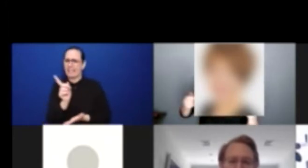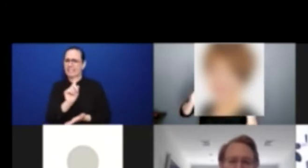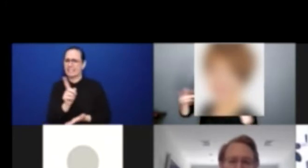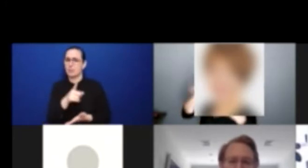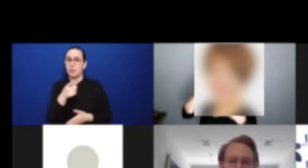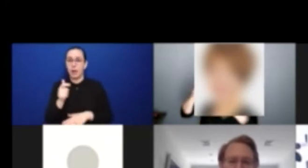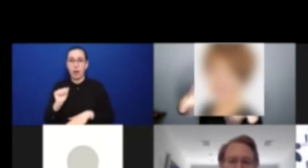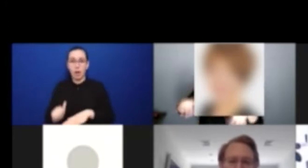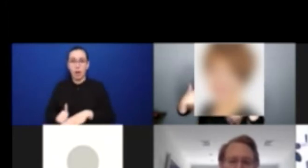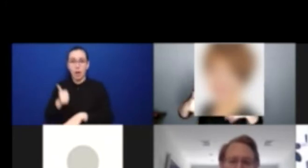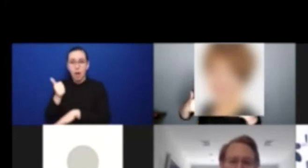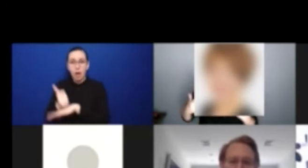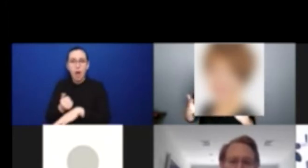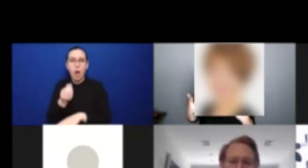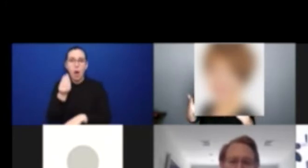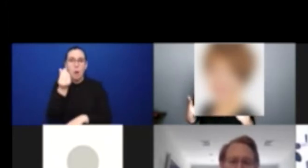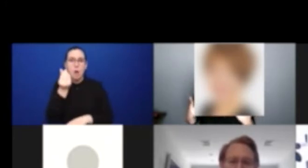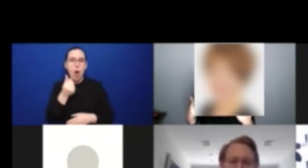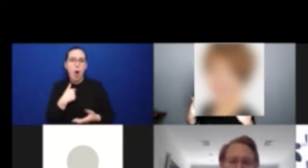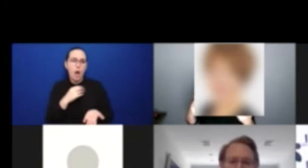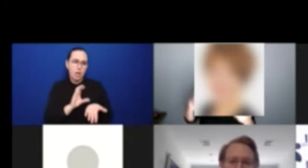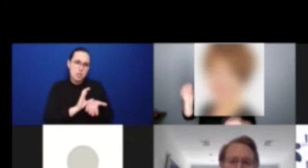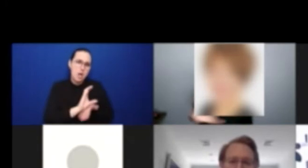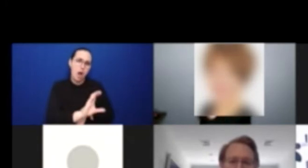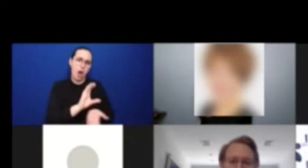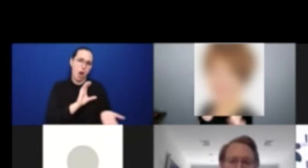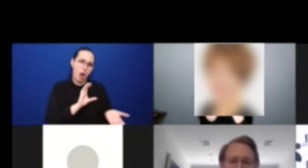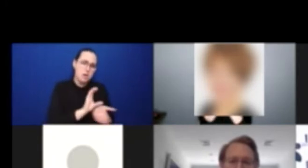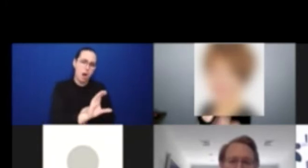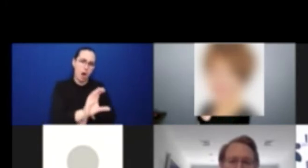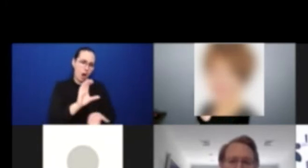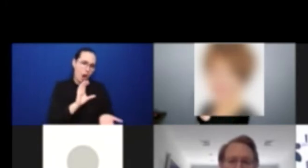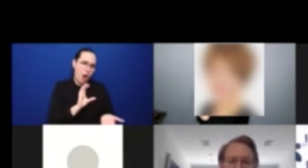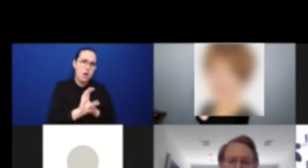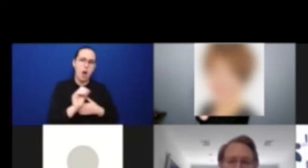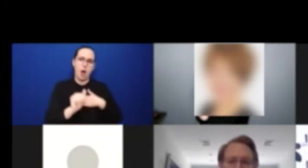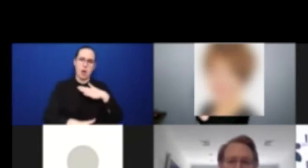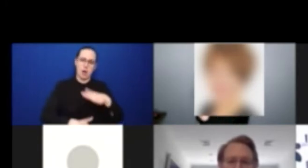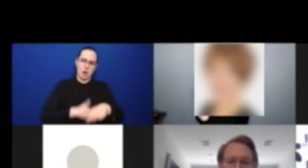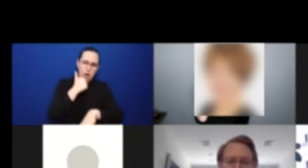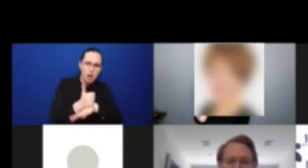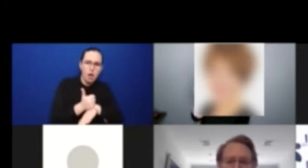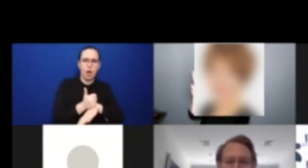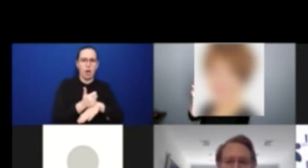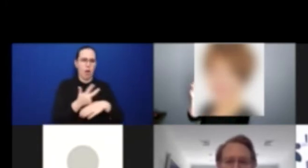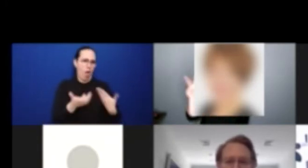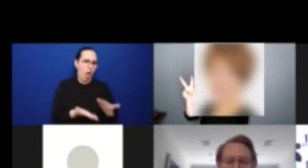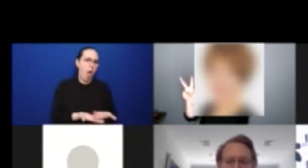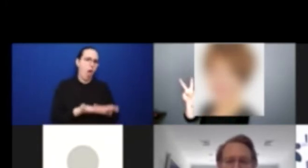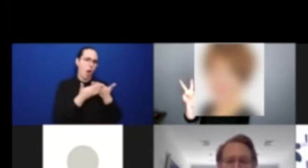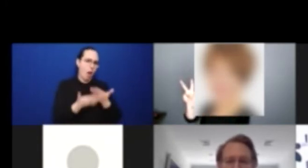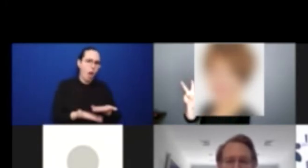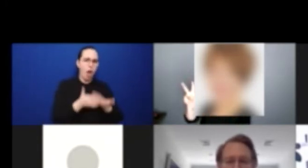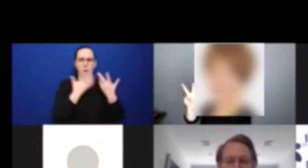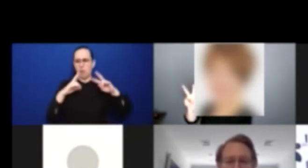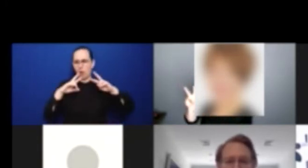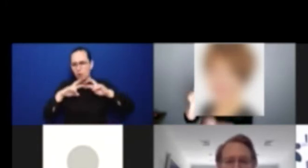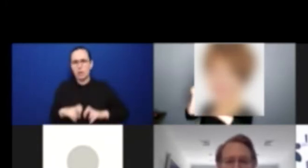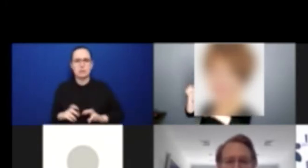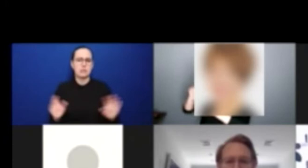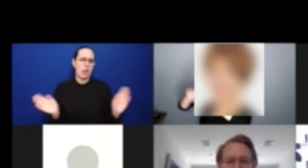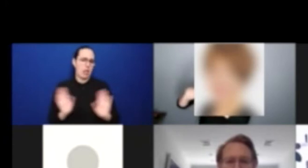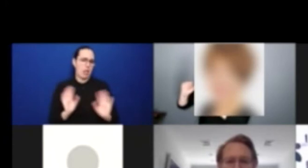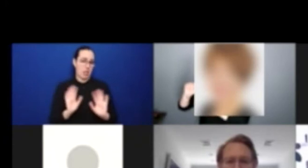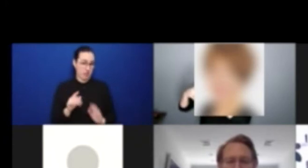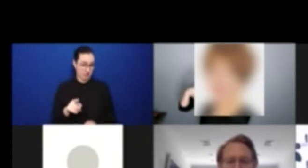So the whole of the meeting in 2002 and 2003, those ad hoc committee meetings were,